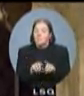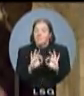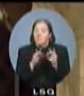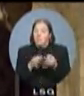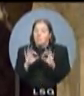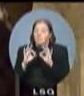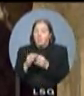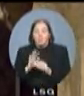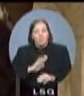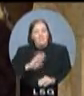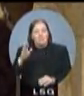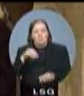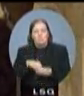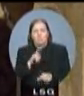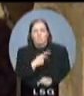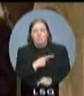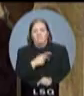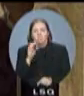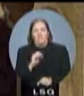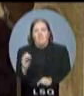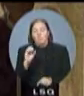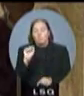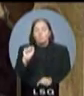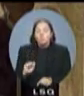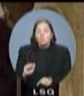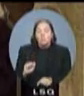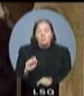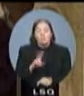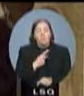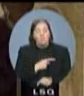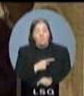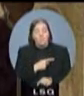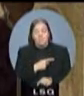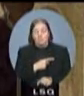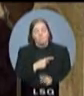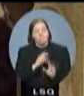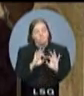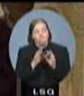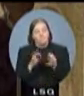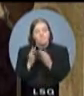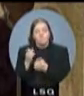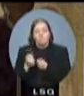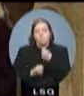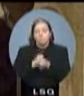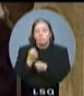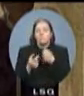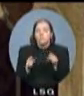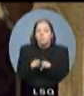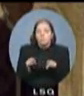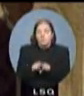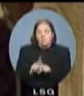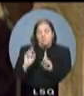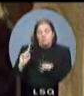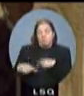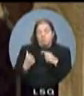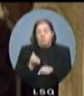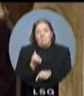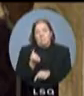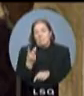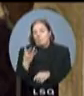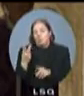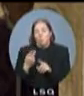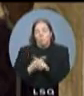this country, this government is failing working families and working people. In the last few months alone, in the town of Welland, we have seen the